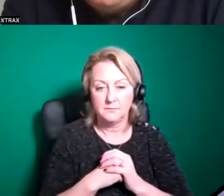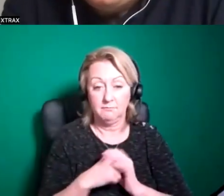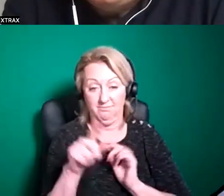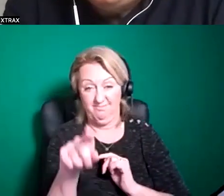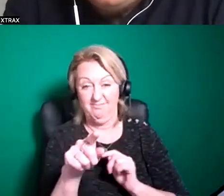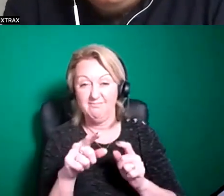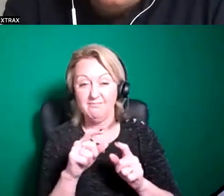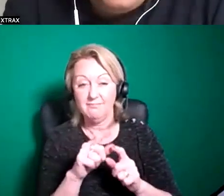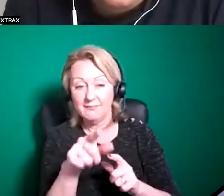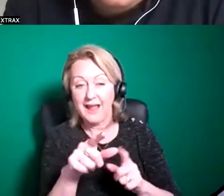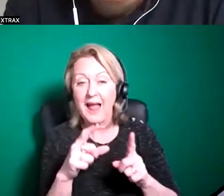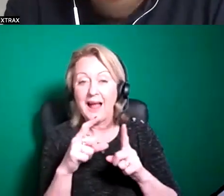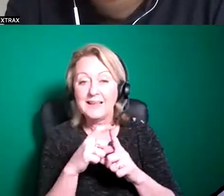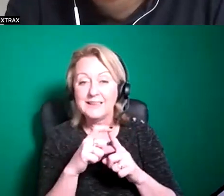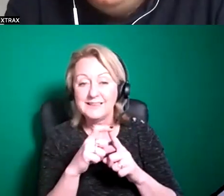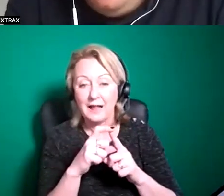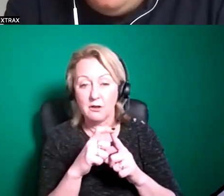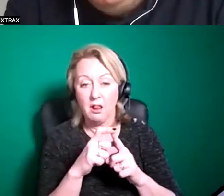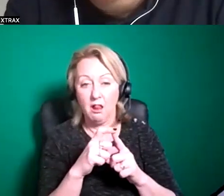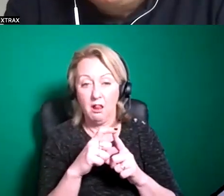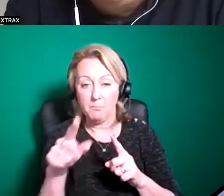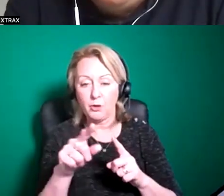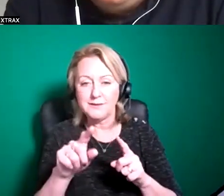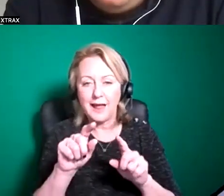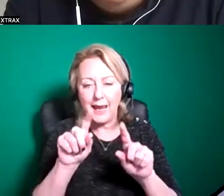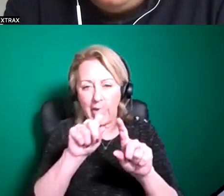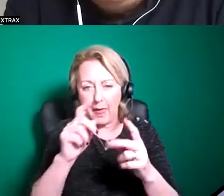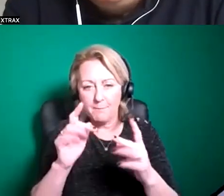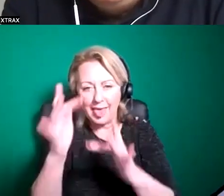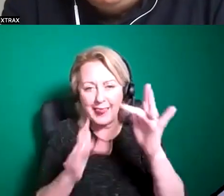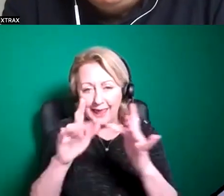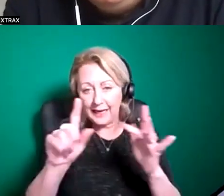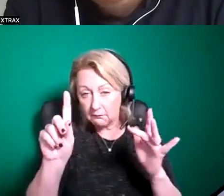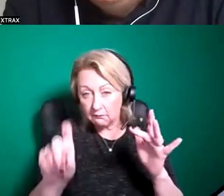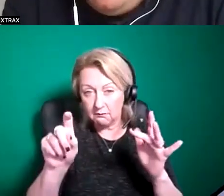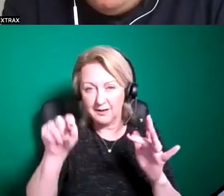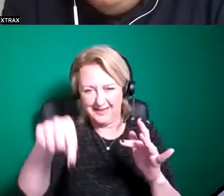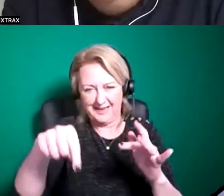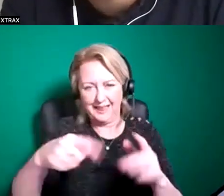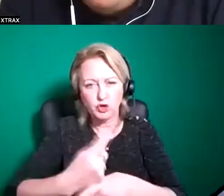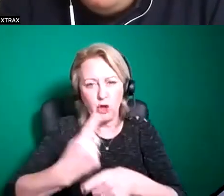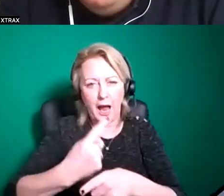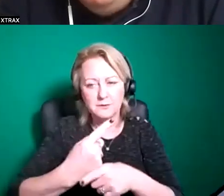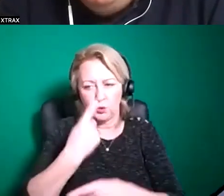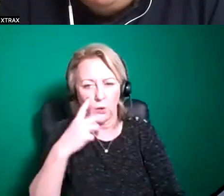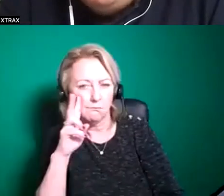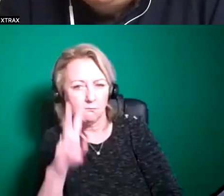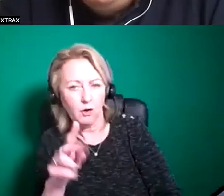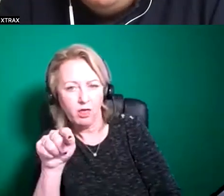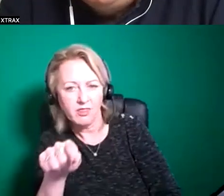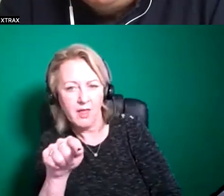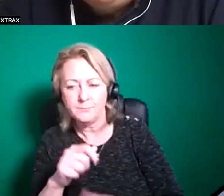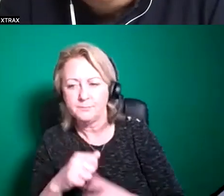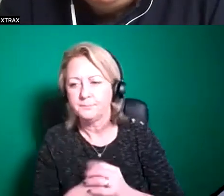popping some links to those in chat as well um robbie graham hi robbie great to see you um uh they're